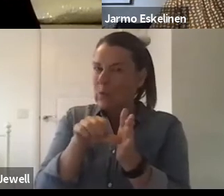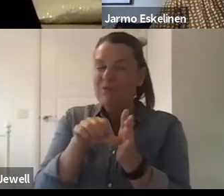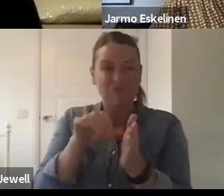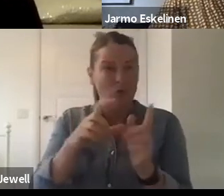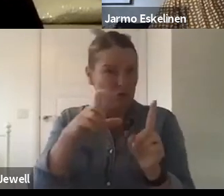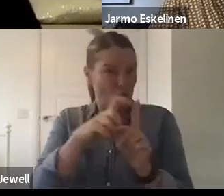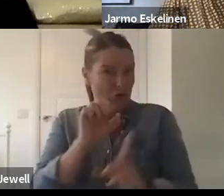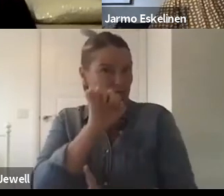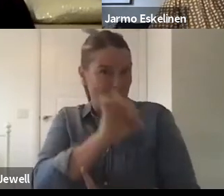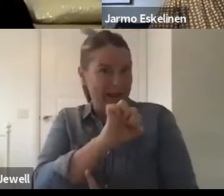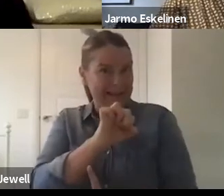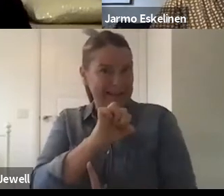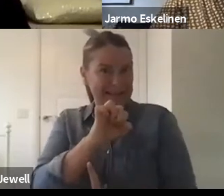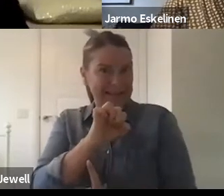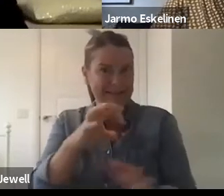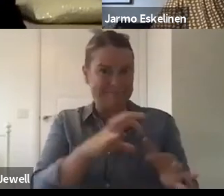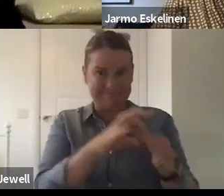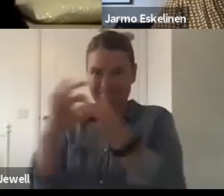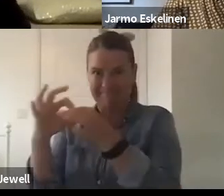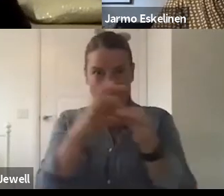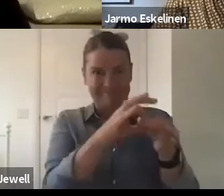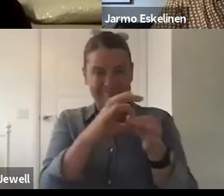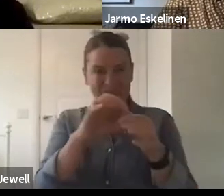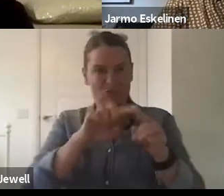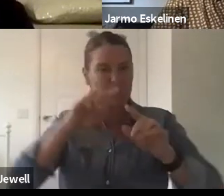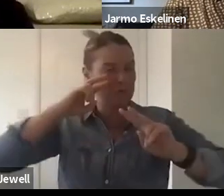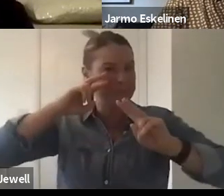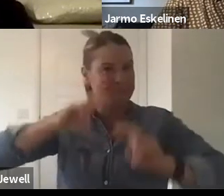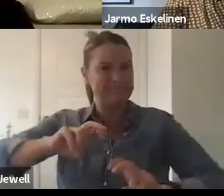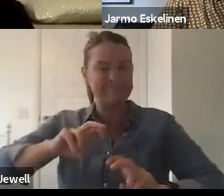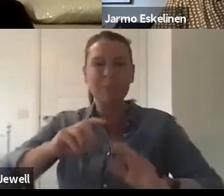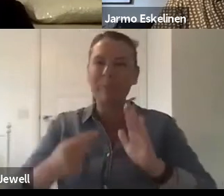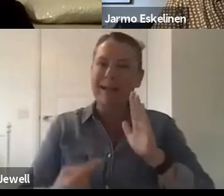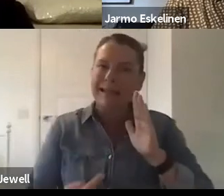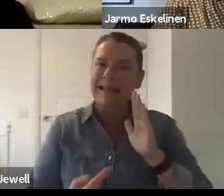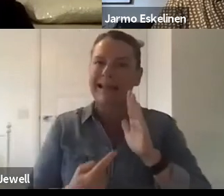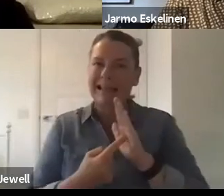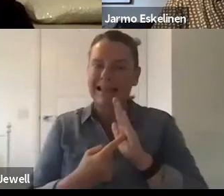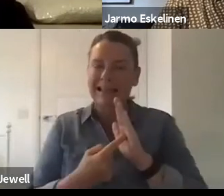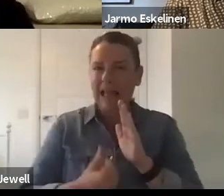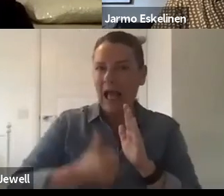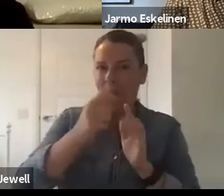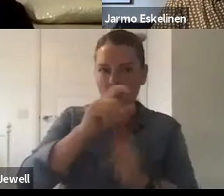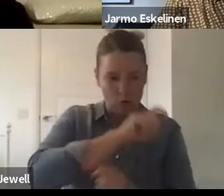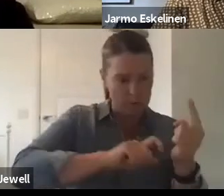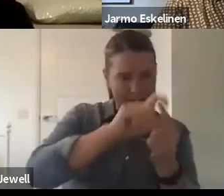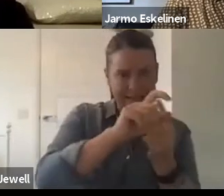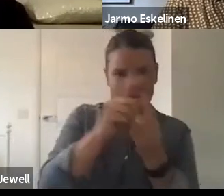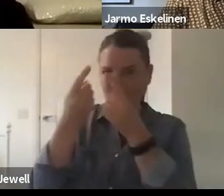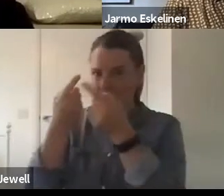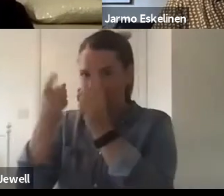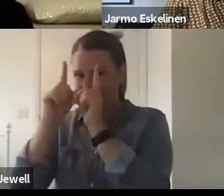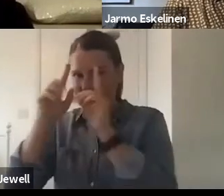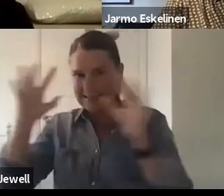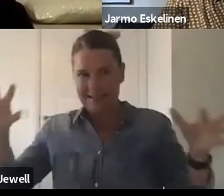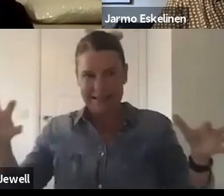now. The key thing from a bringing communities together perspective, if I can call it that, you